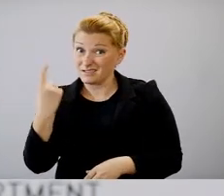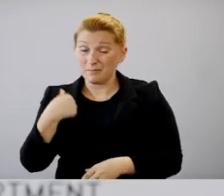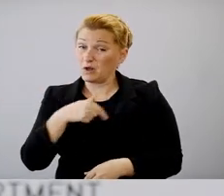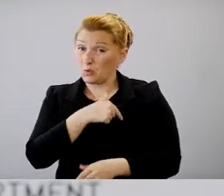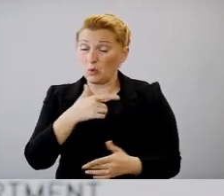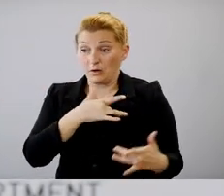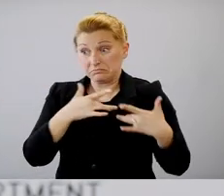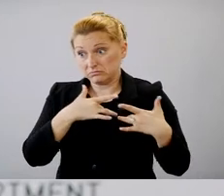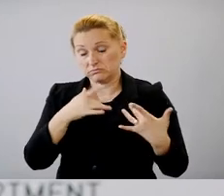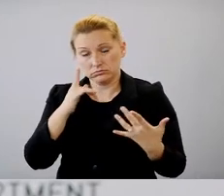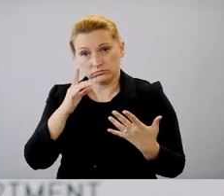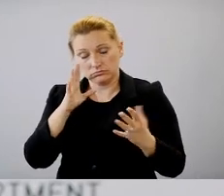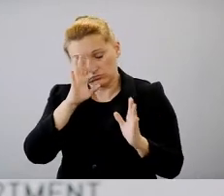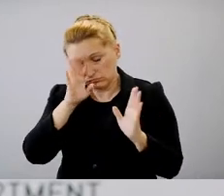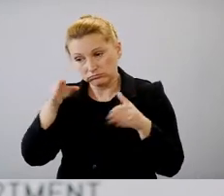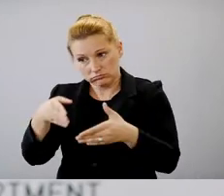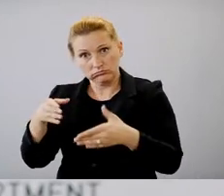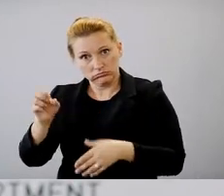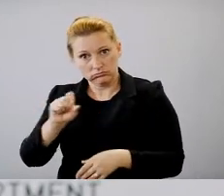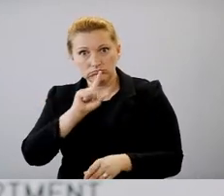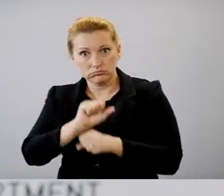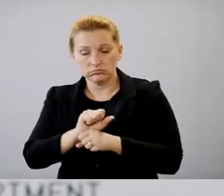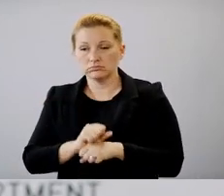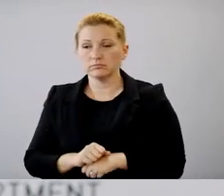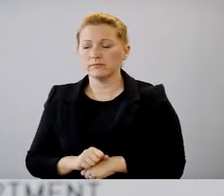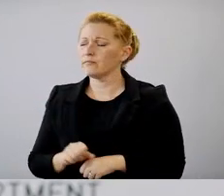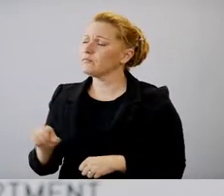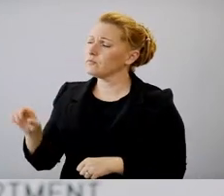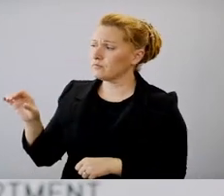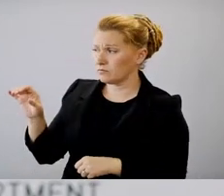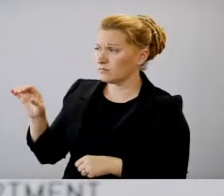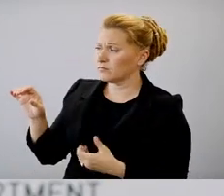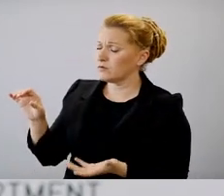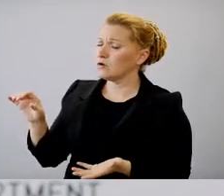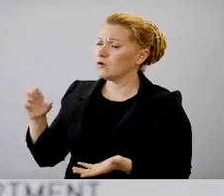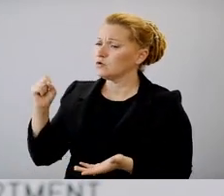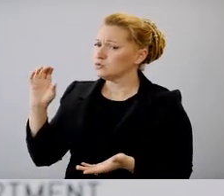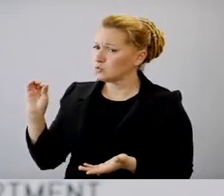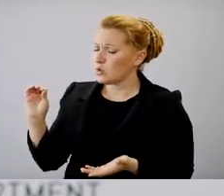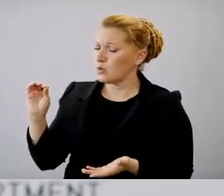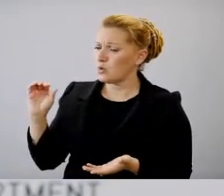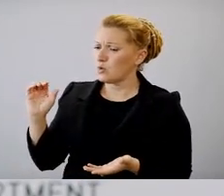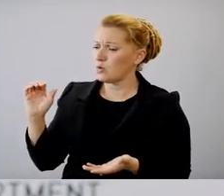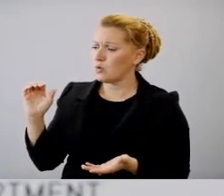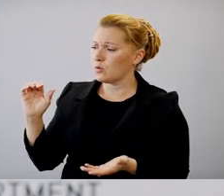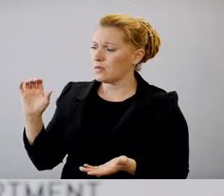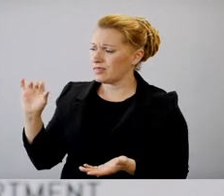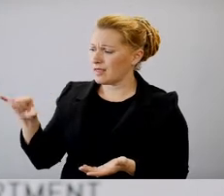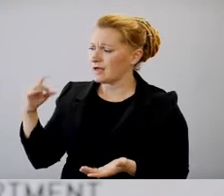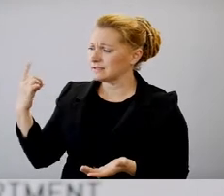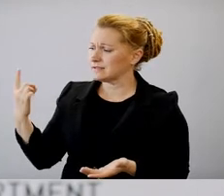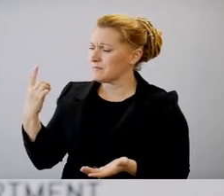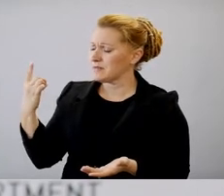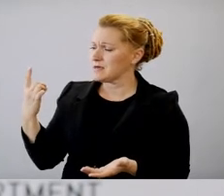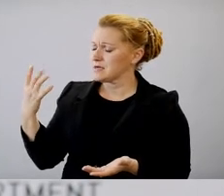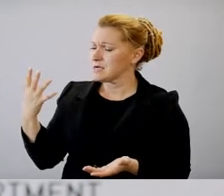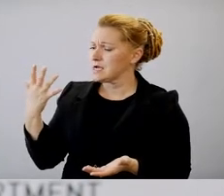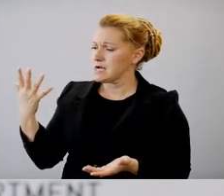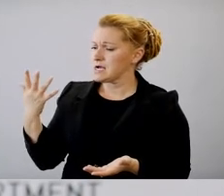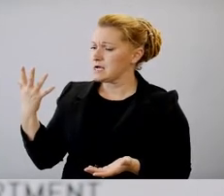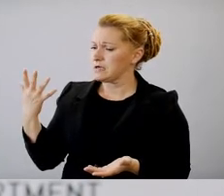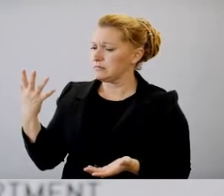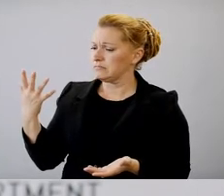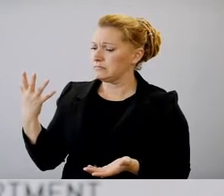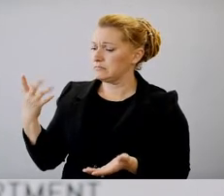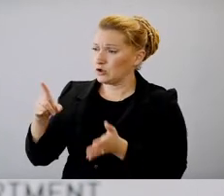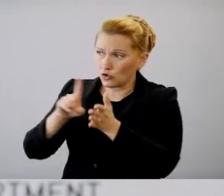And, you know, is, is that something that, you know, is that something that, um, is, are